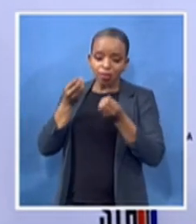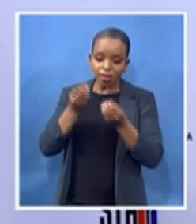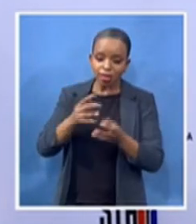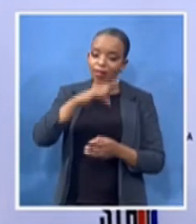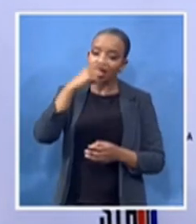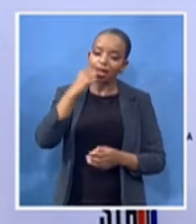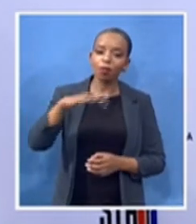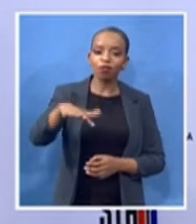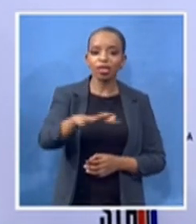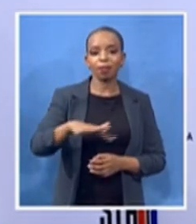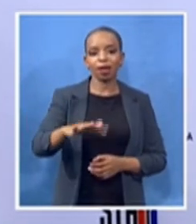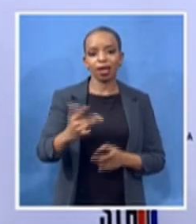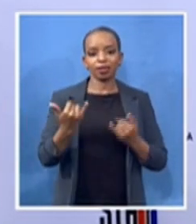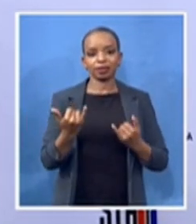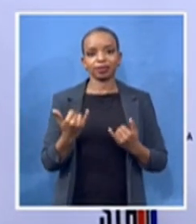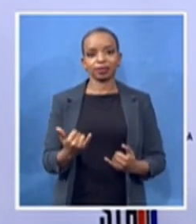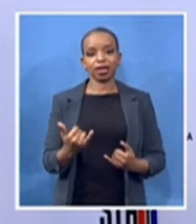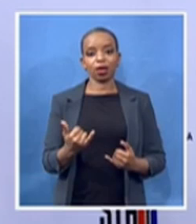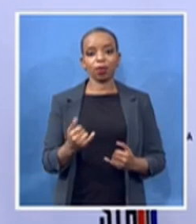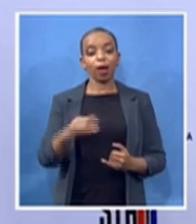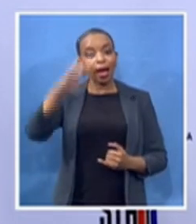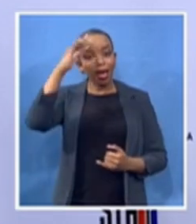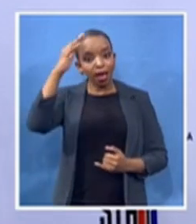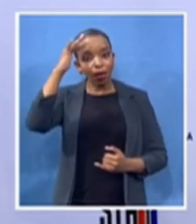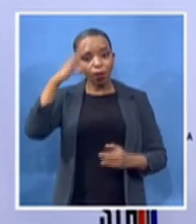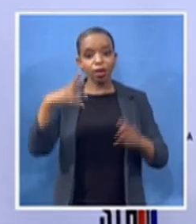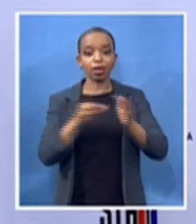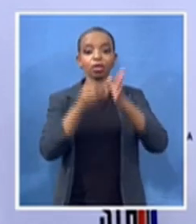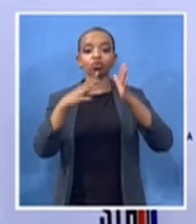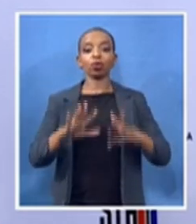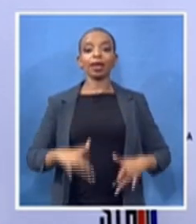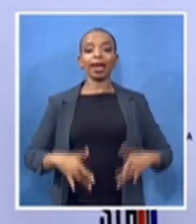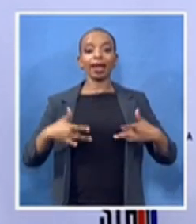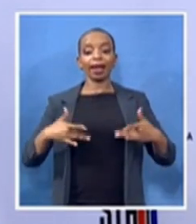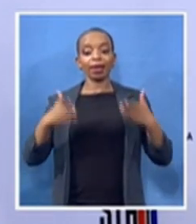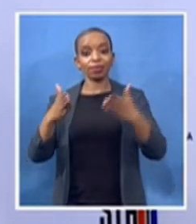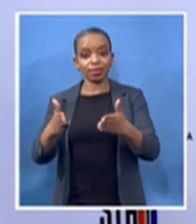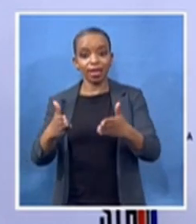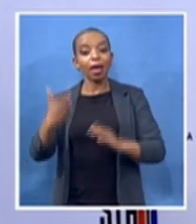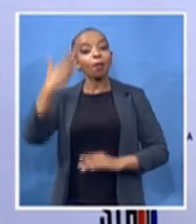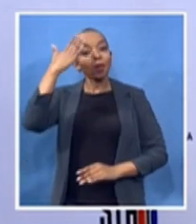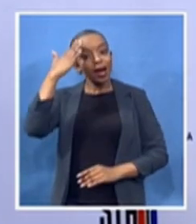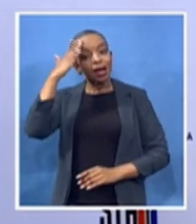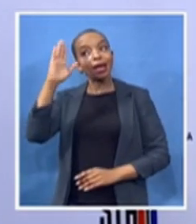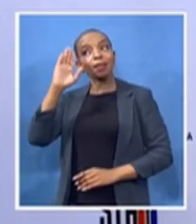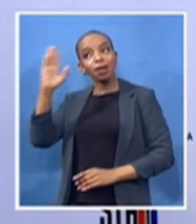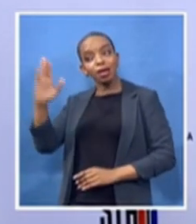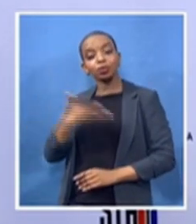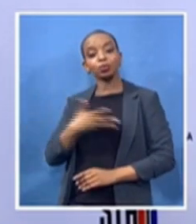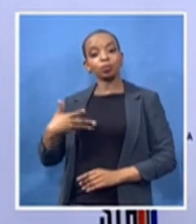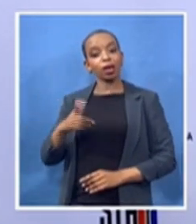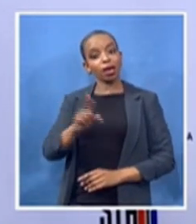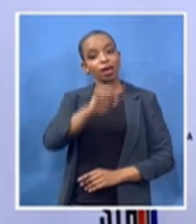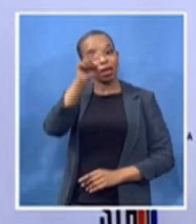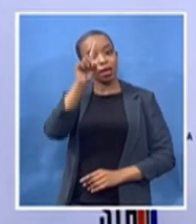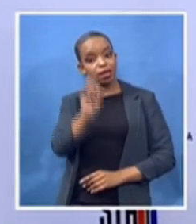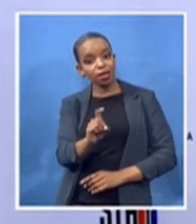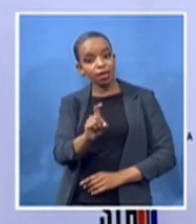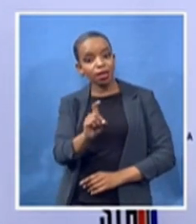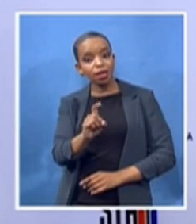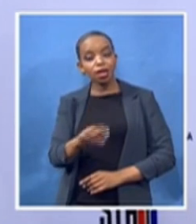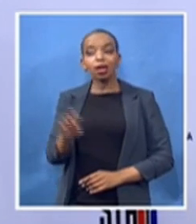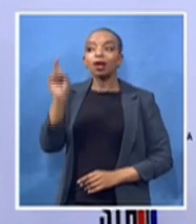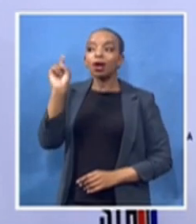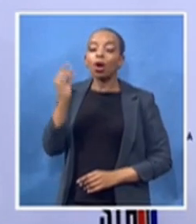who umam charlotte was and who she is and the significance that she has in our society today